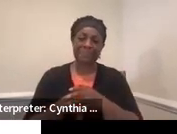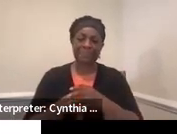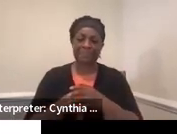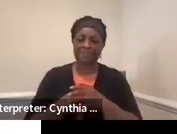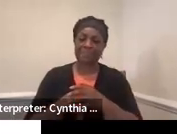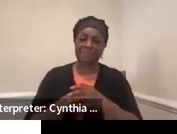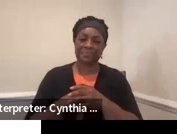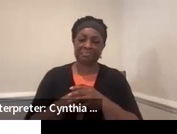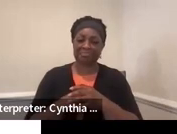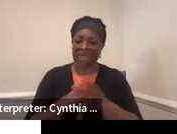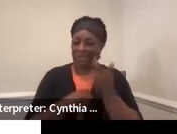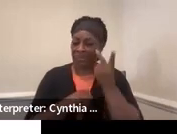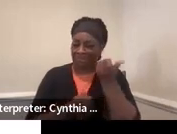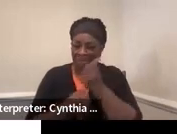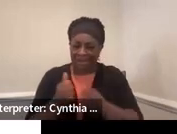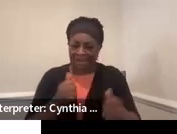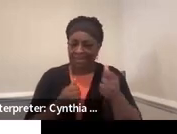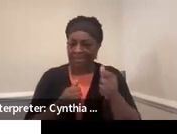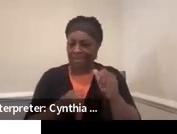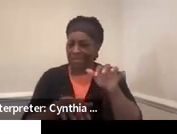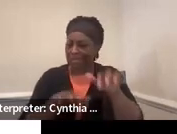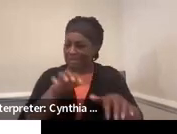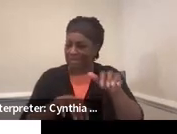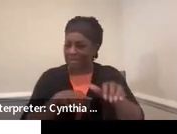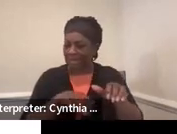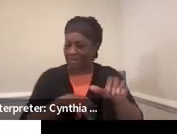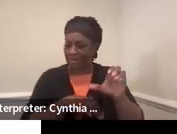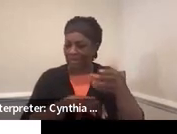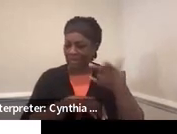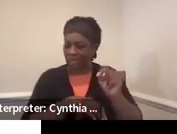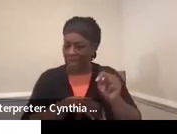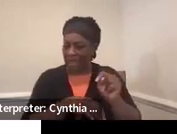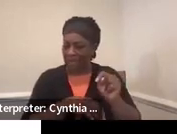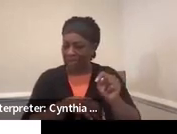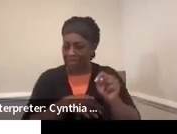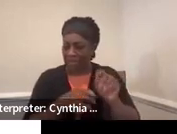I don't see anything new in the chat box.